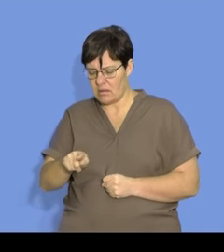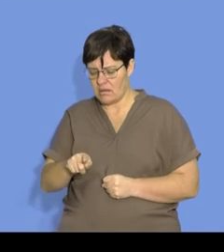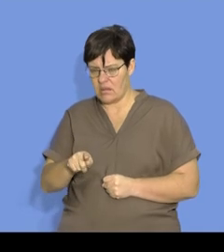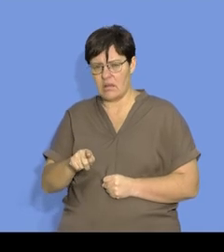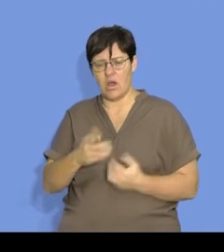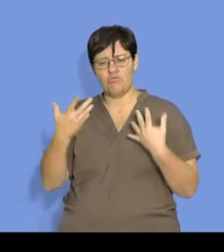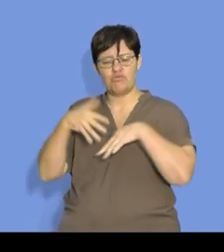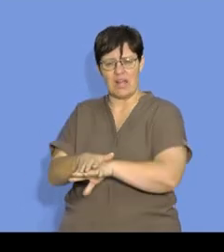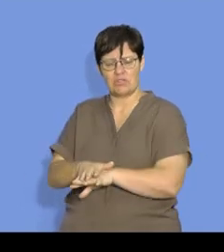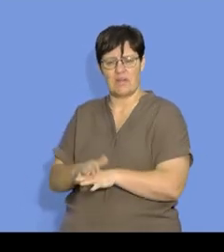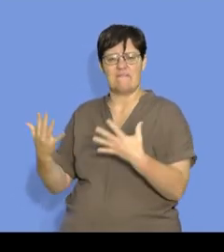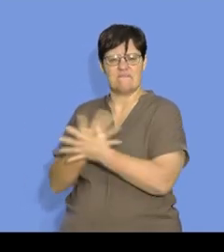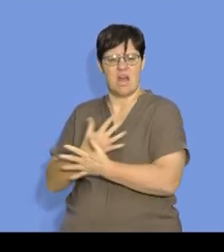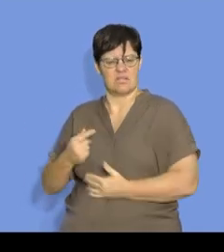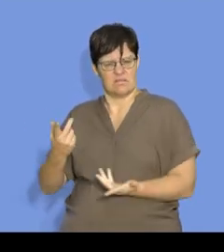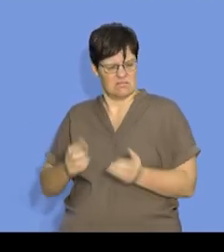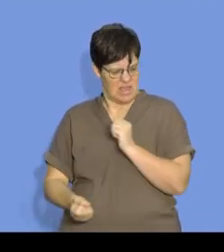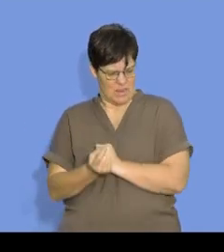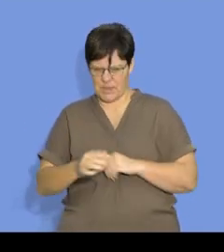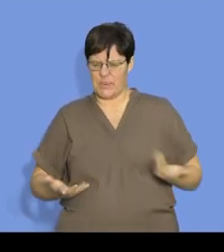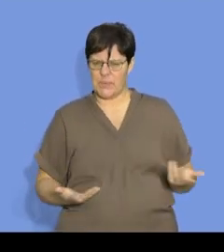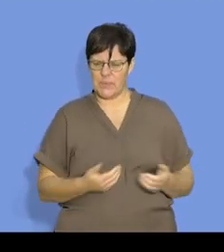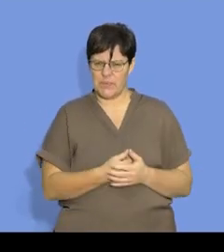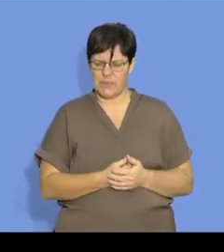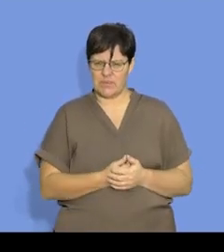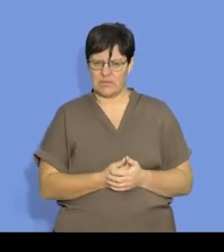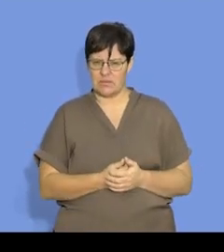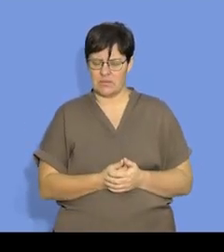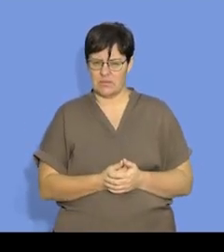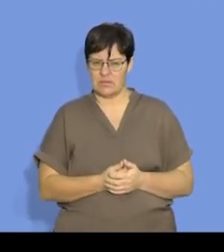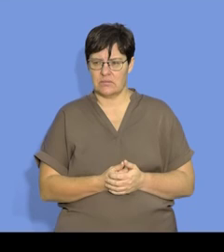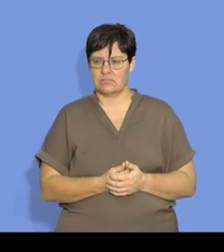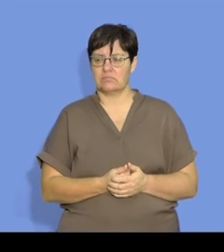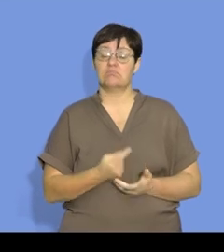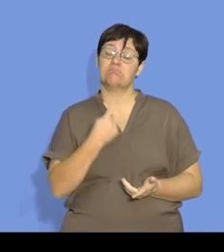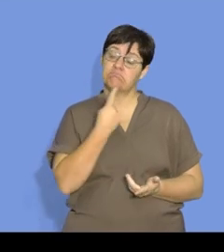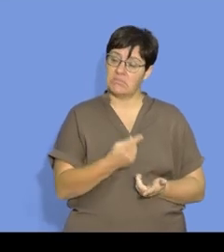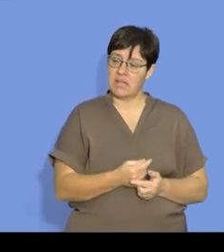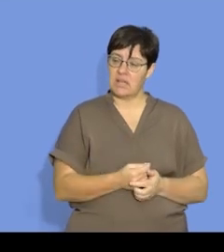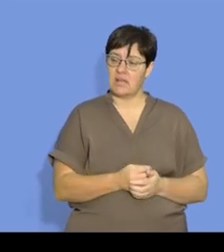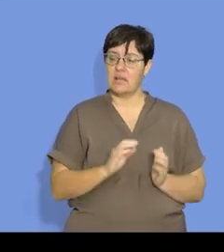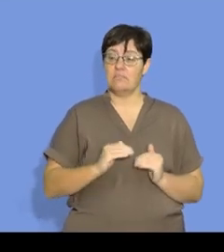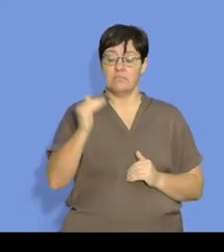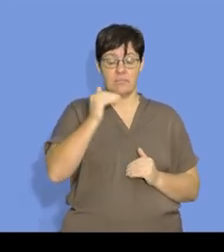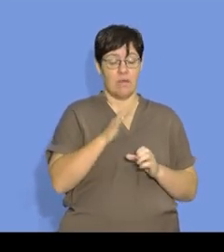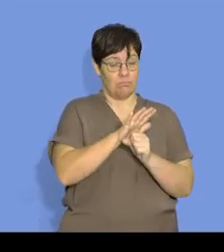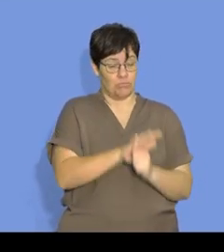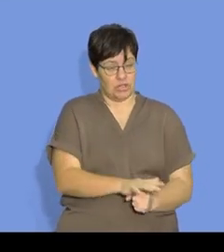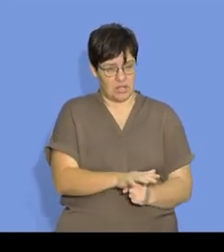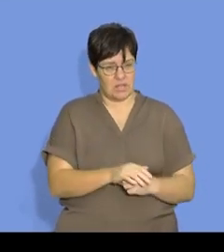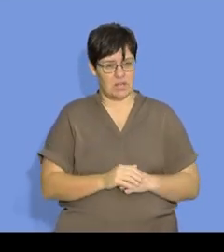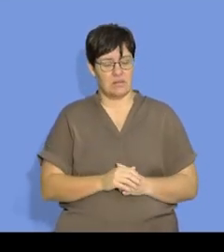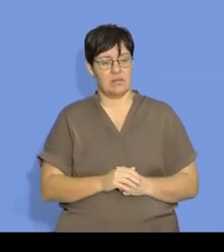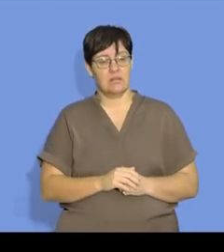rate of reaction? How can that happen? Right. So, when we talk about an increase in